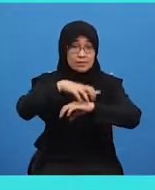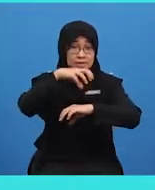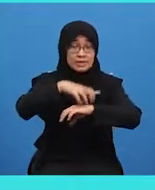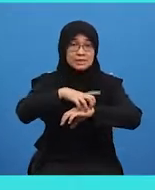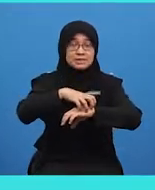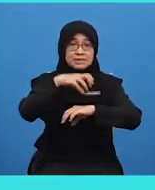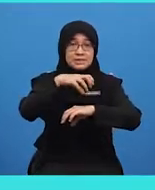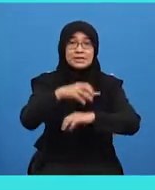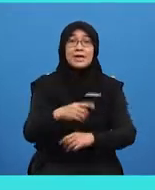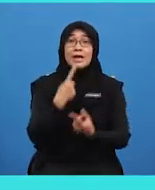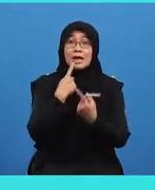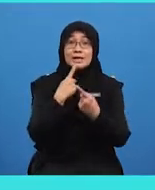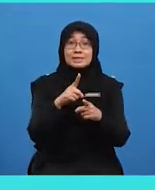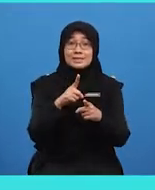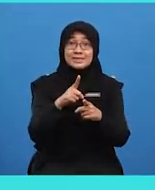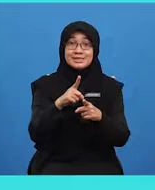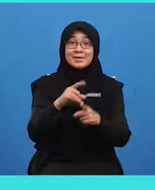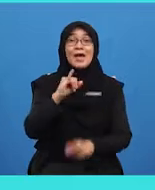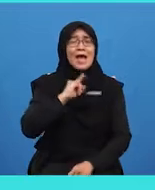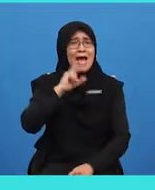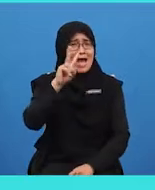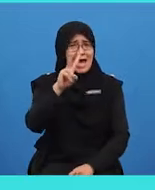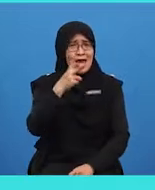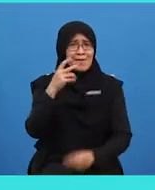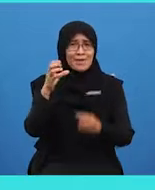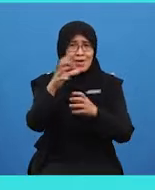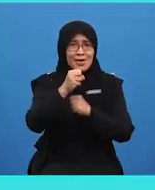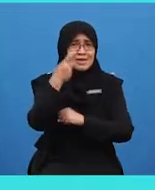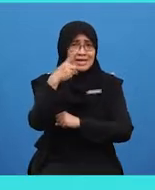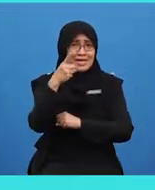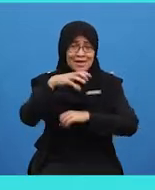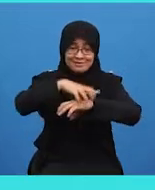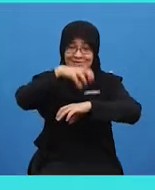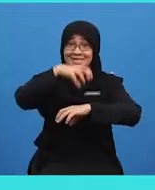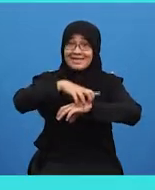The answer is... I've got 11 cakes.